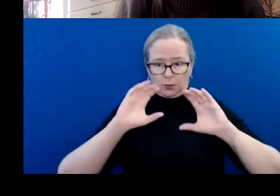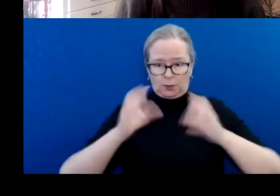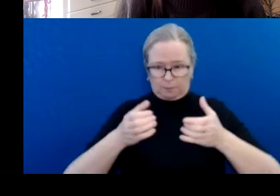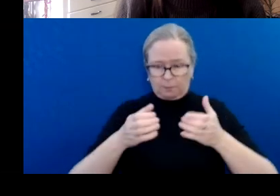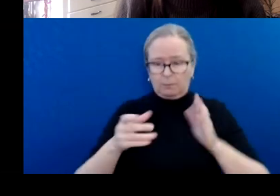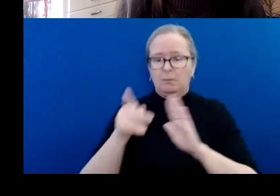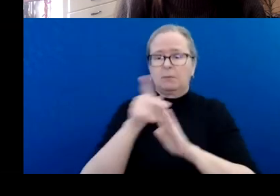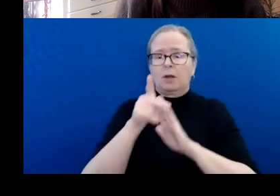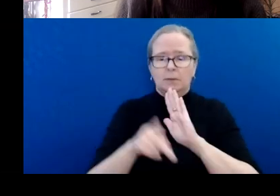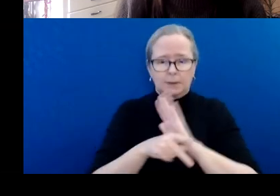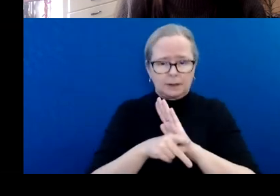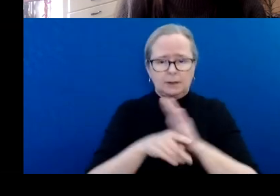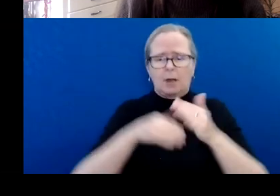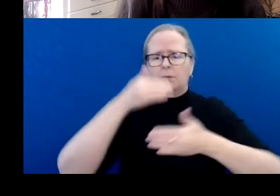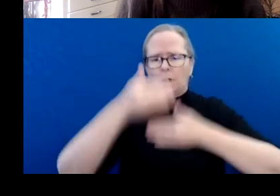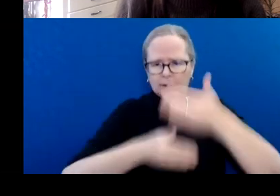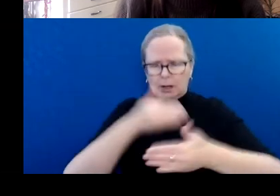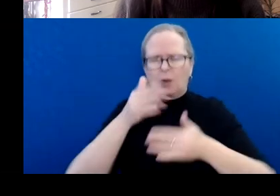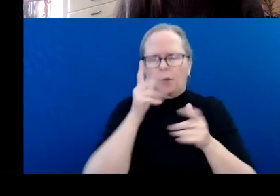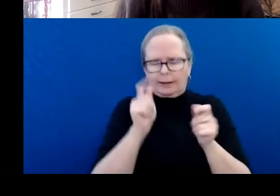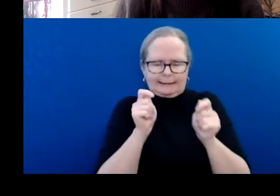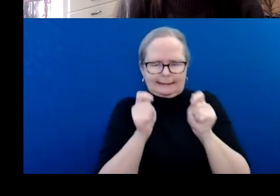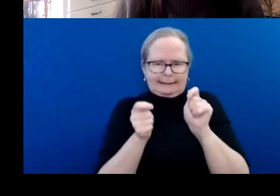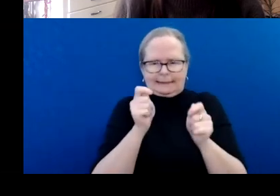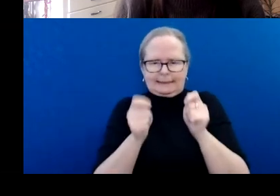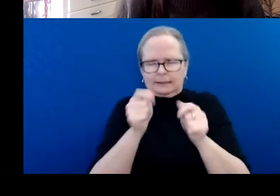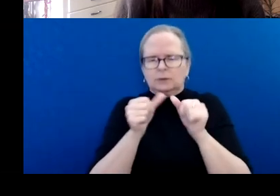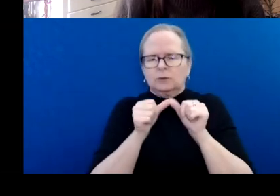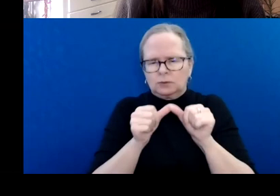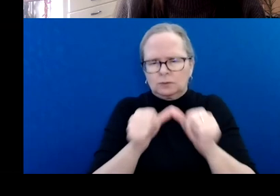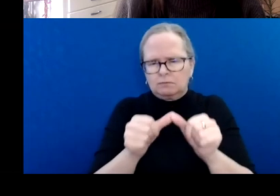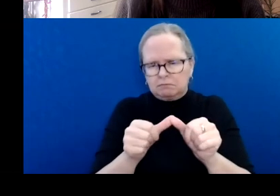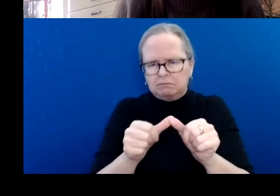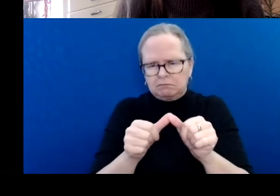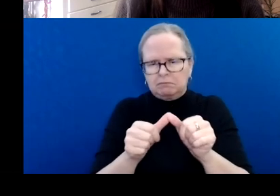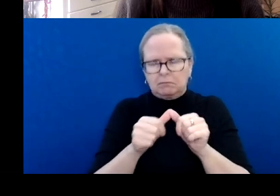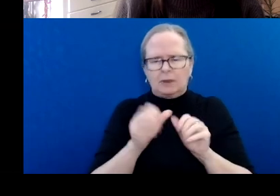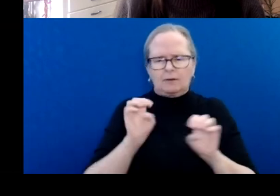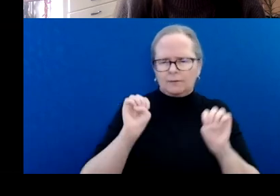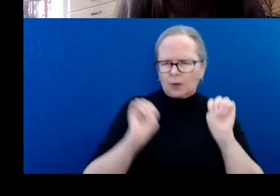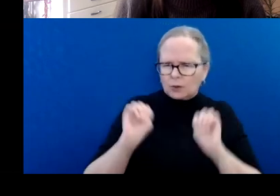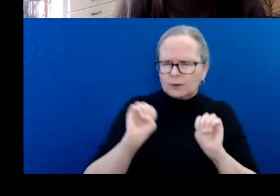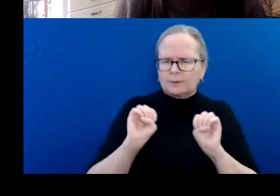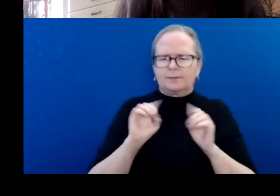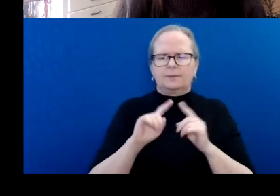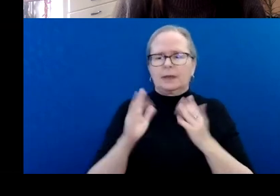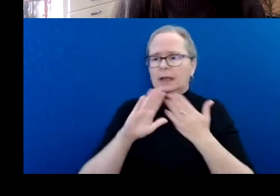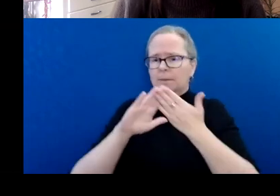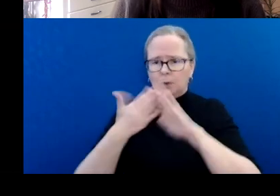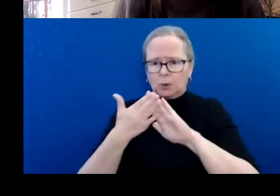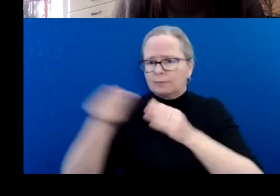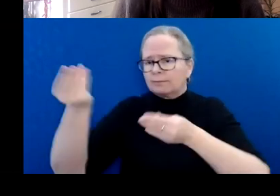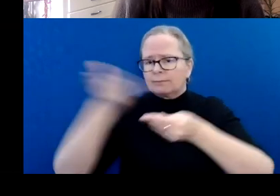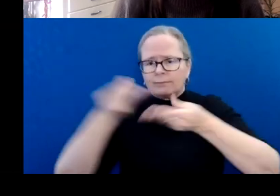needed, based on ongoing evaluation, community engagement, and feedback. This is an